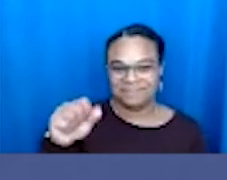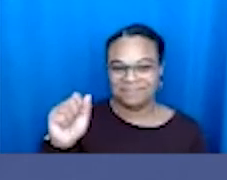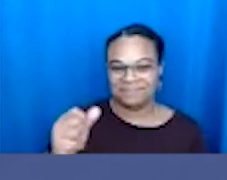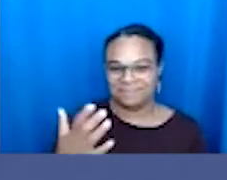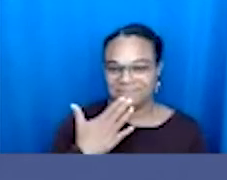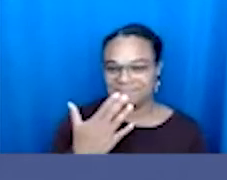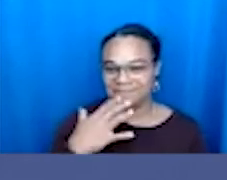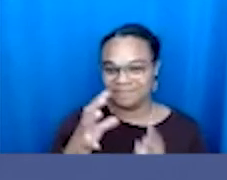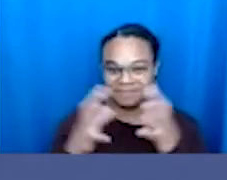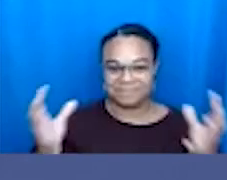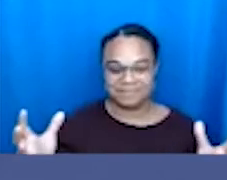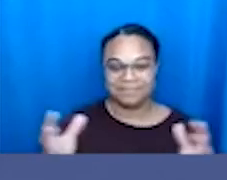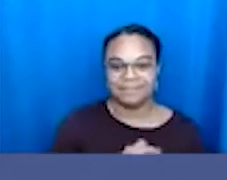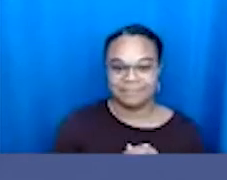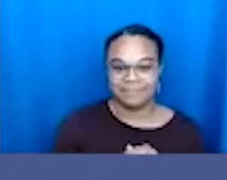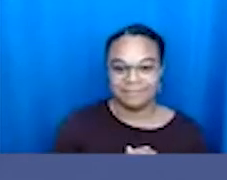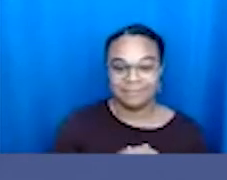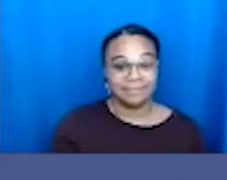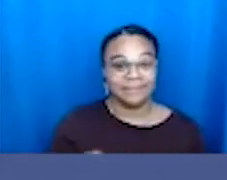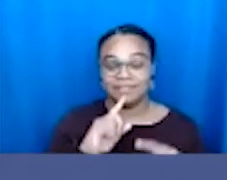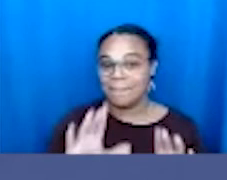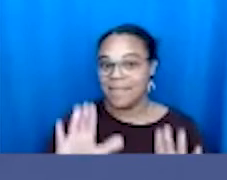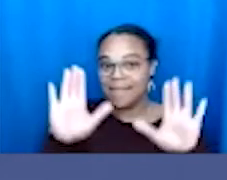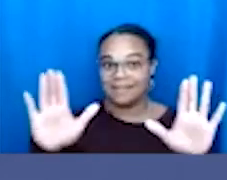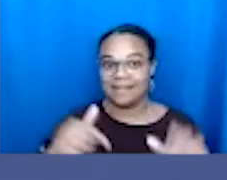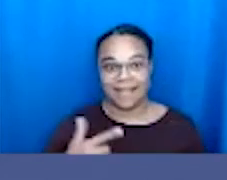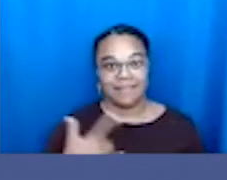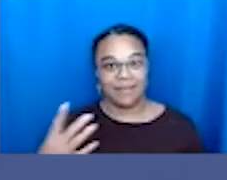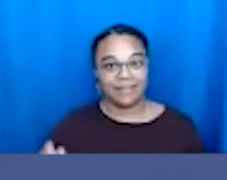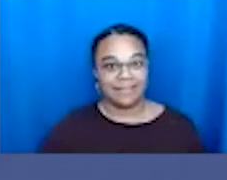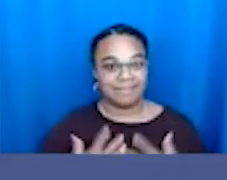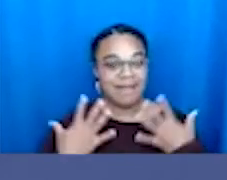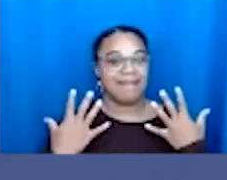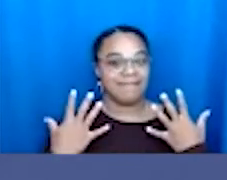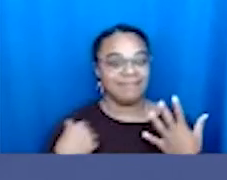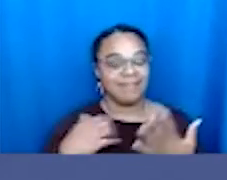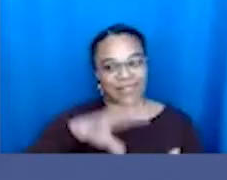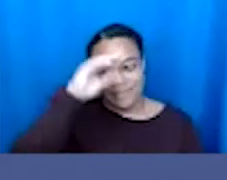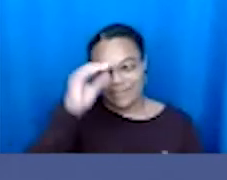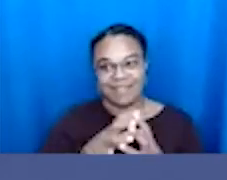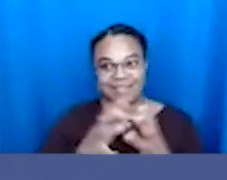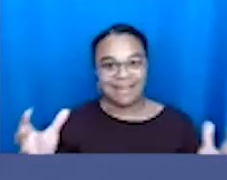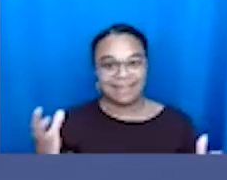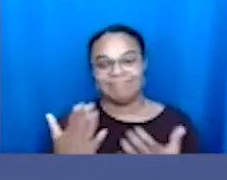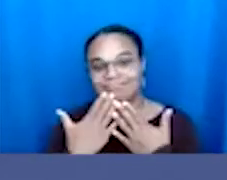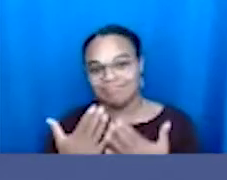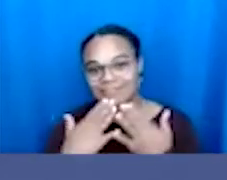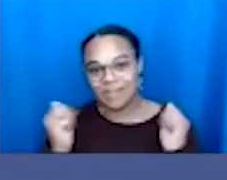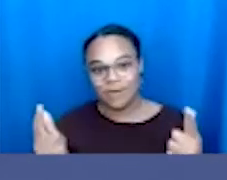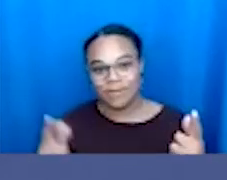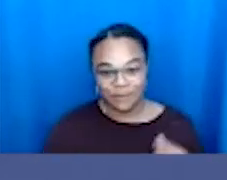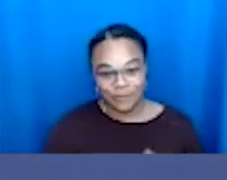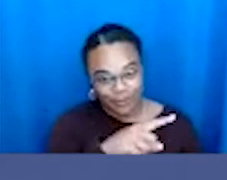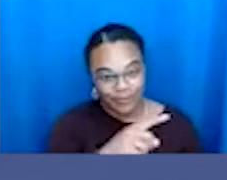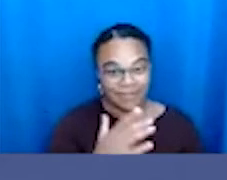so much. This was amazing. I feel very inspired. I learned a lot. So thank you to all of you for sharing